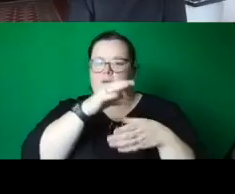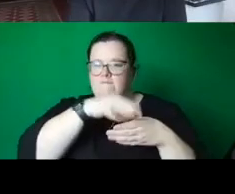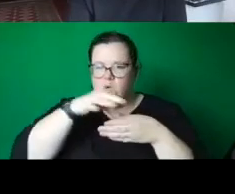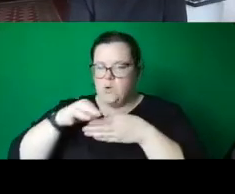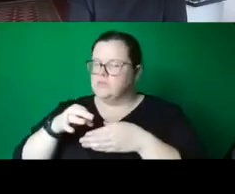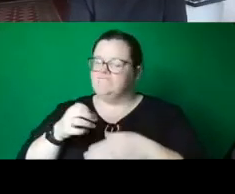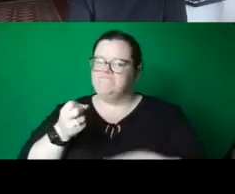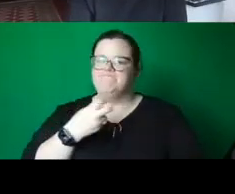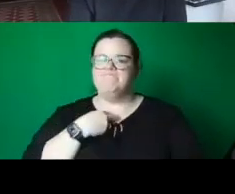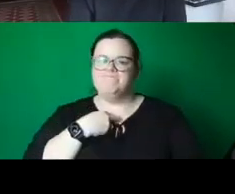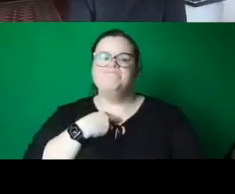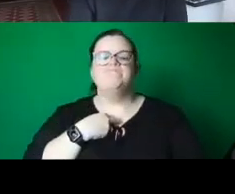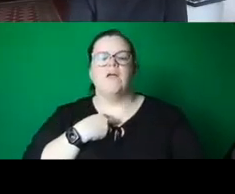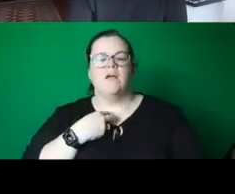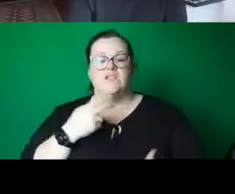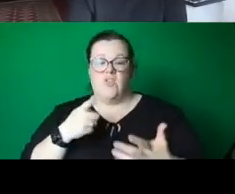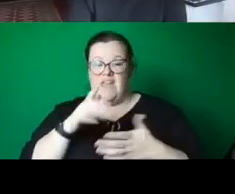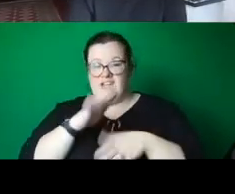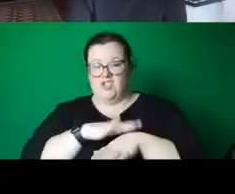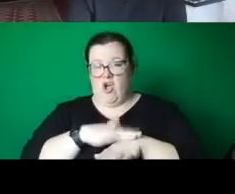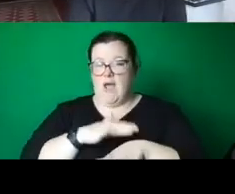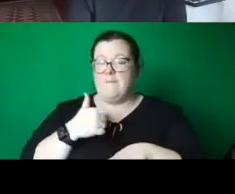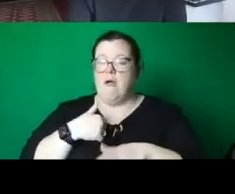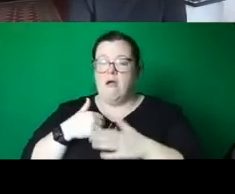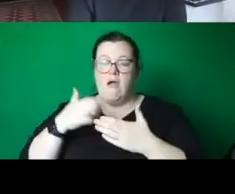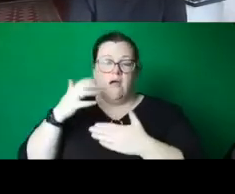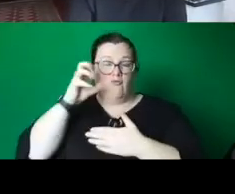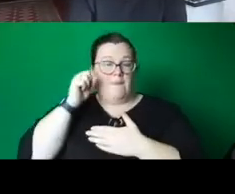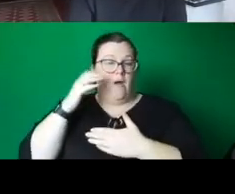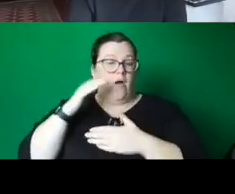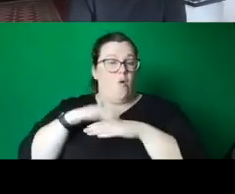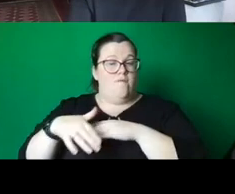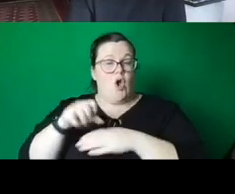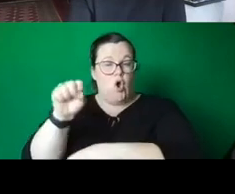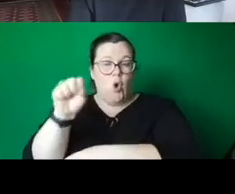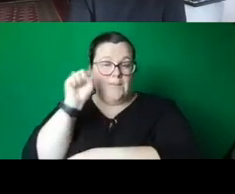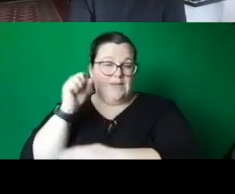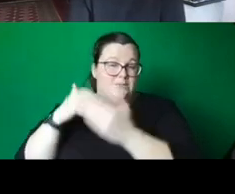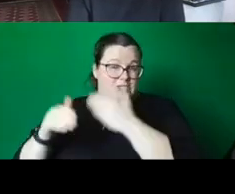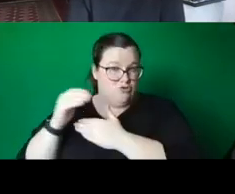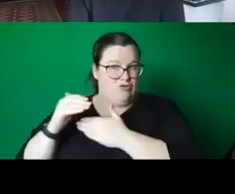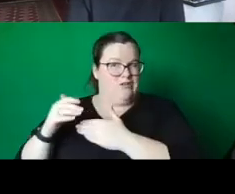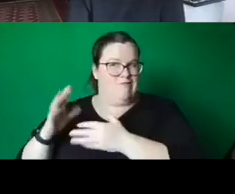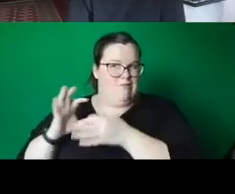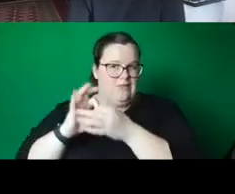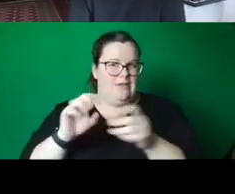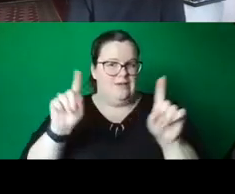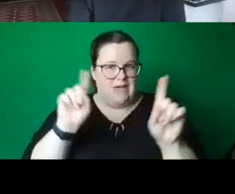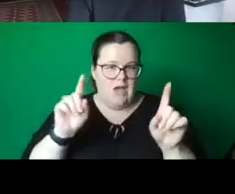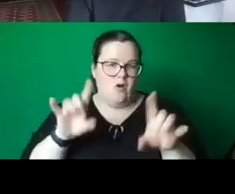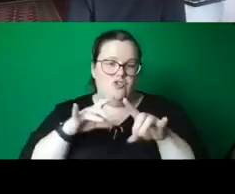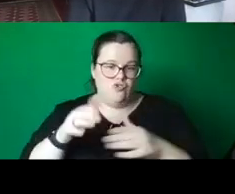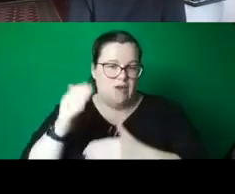again brought into perspective by concepts of freedom and choice represented by elections themselves. Coming from a country